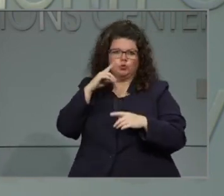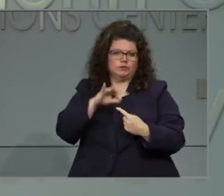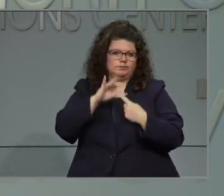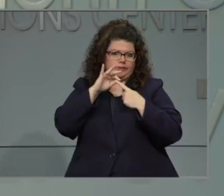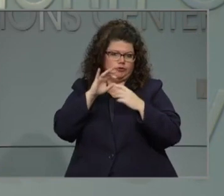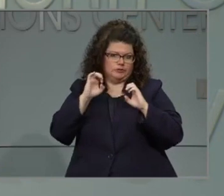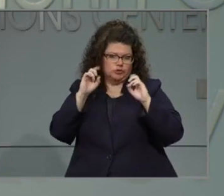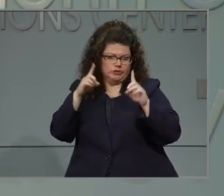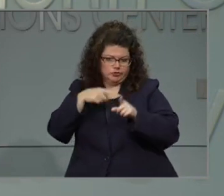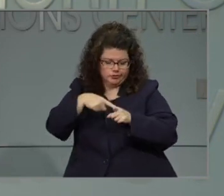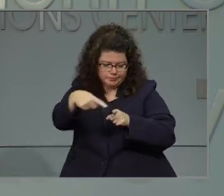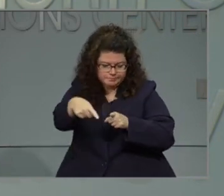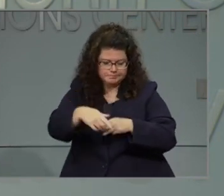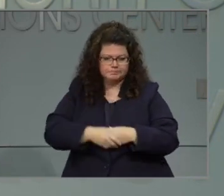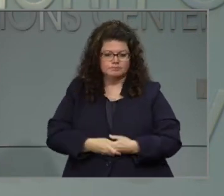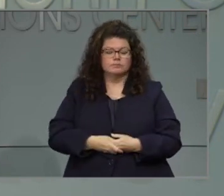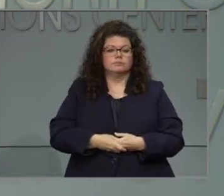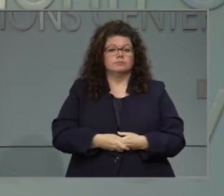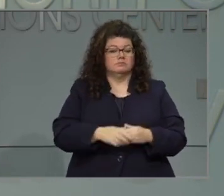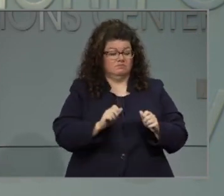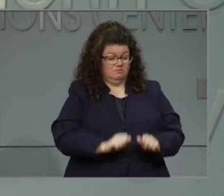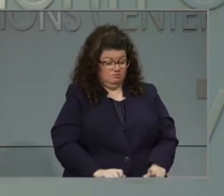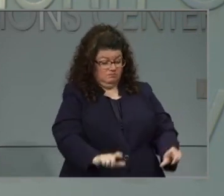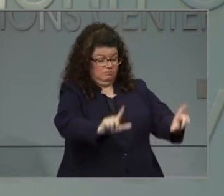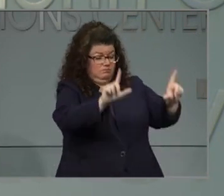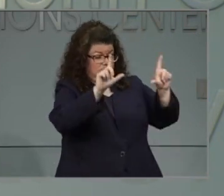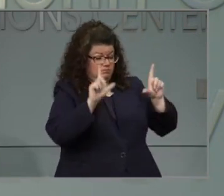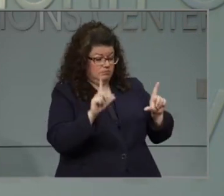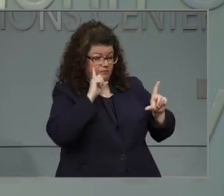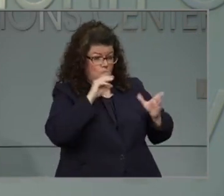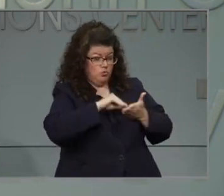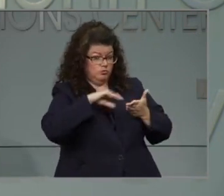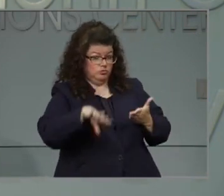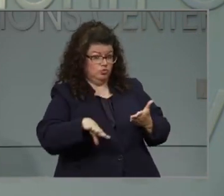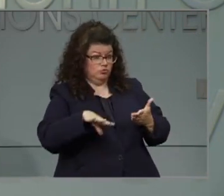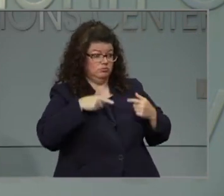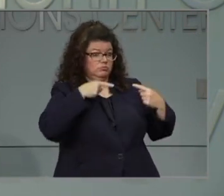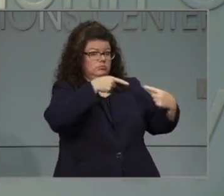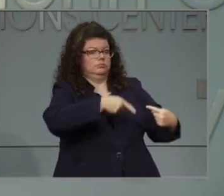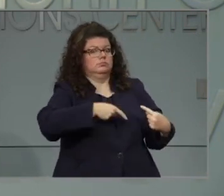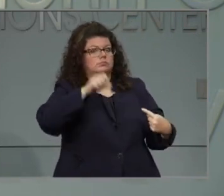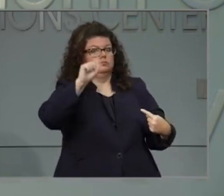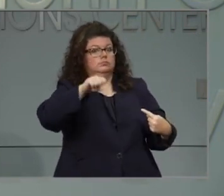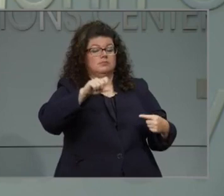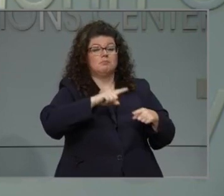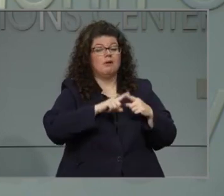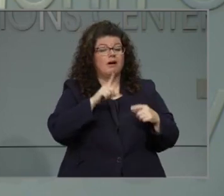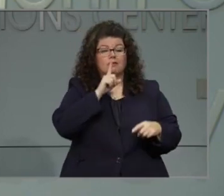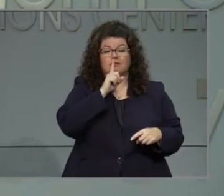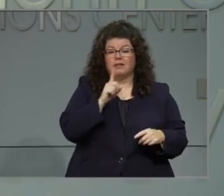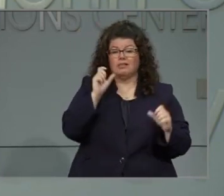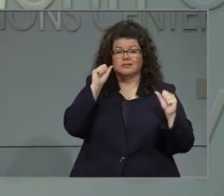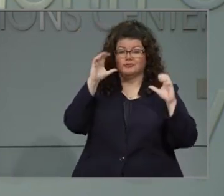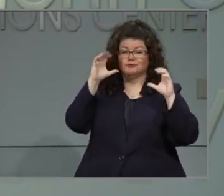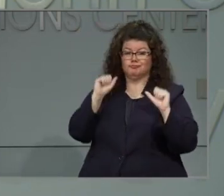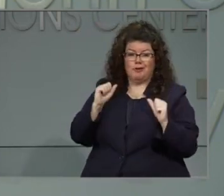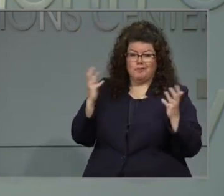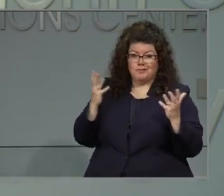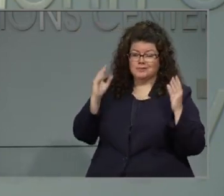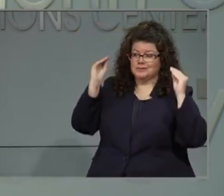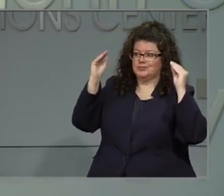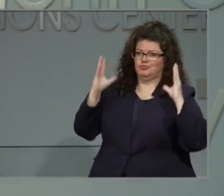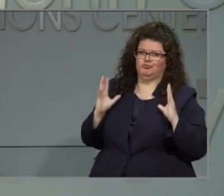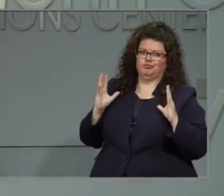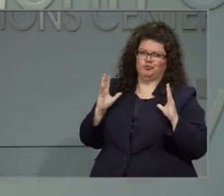challenge for many special needs kids. I have been amazed at a number of these teachers who have been able to be innovative